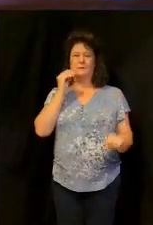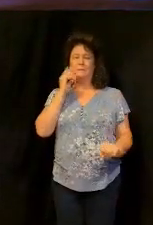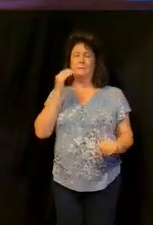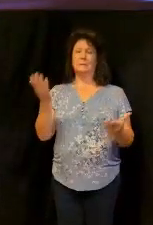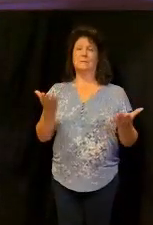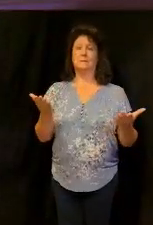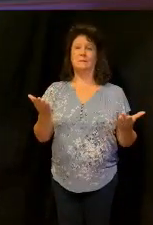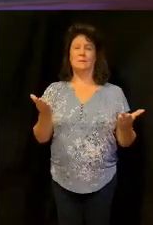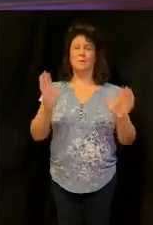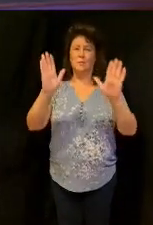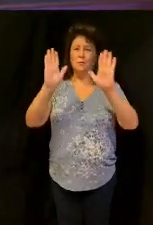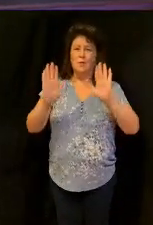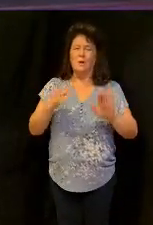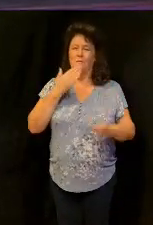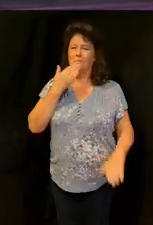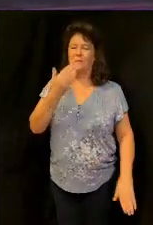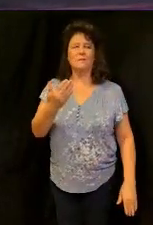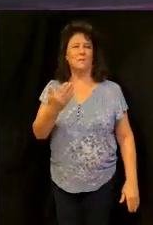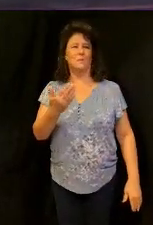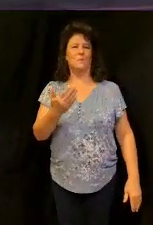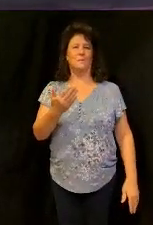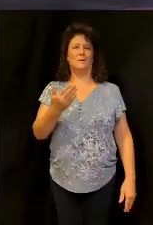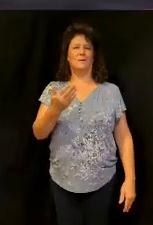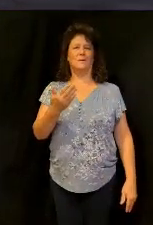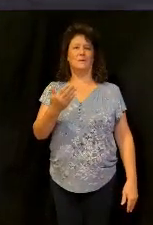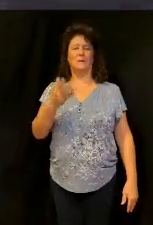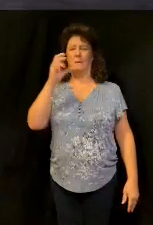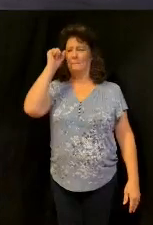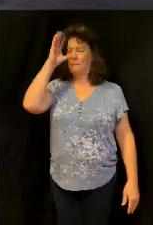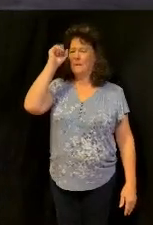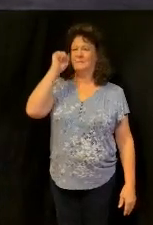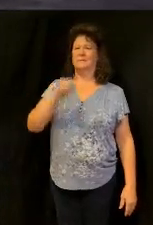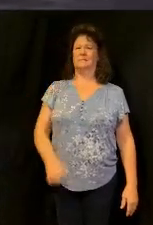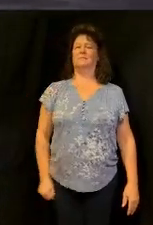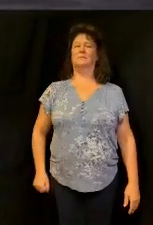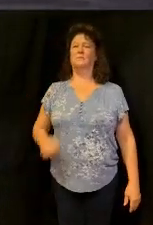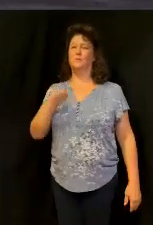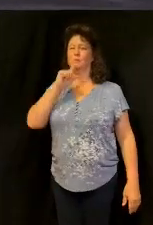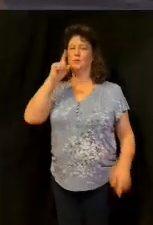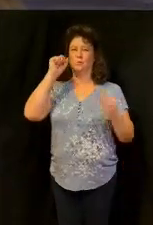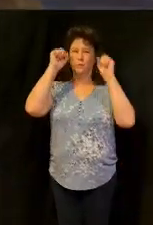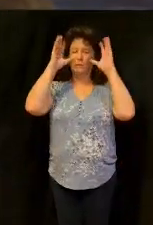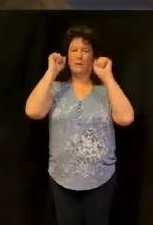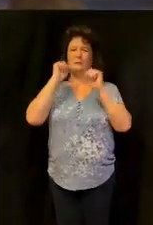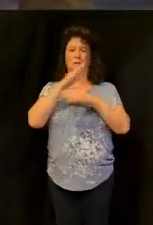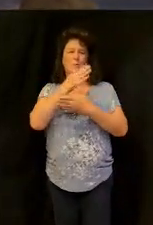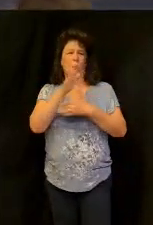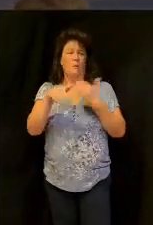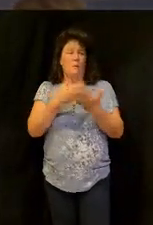great thank you you are amazing you guys are amazing